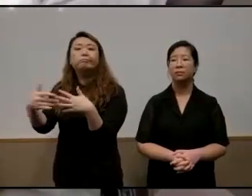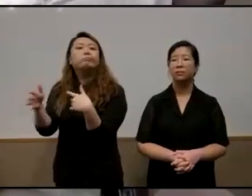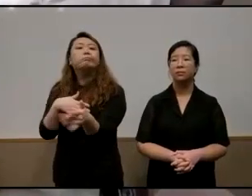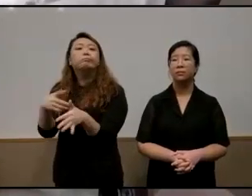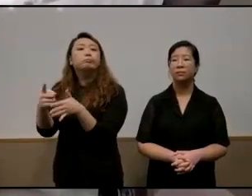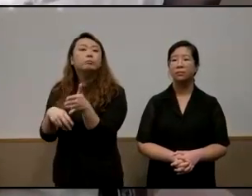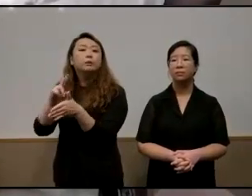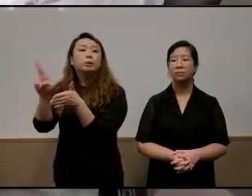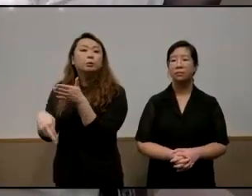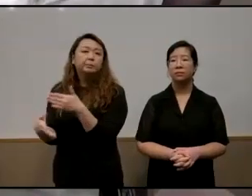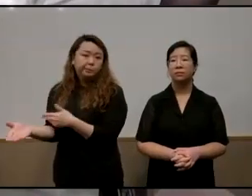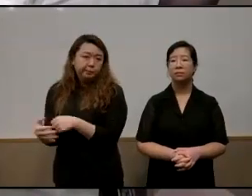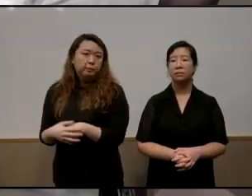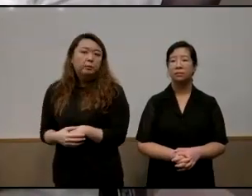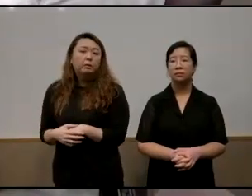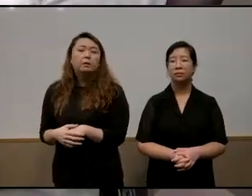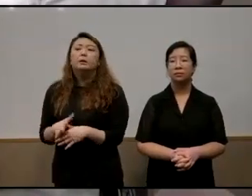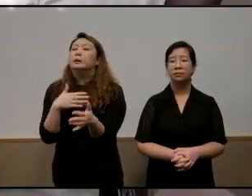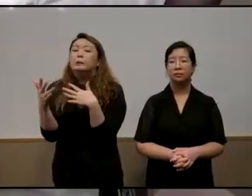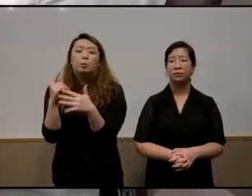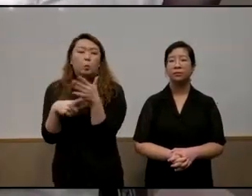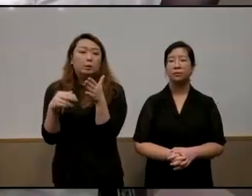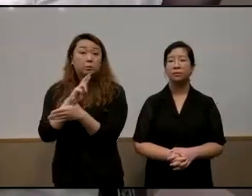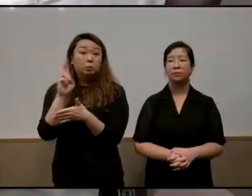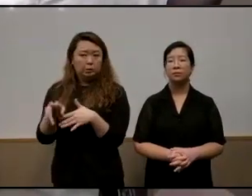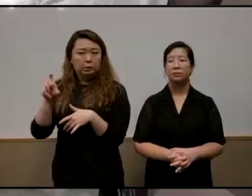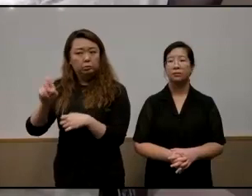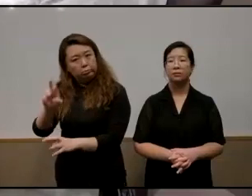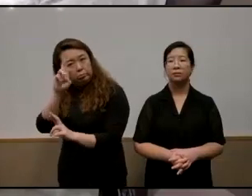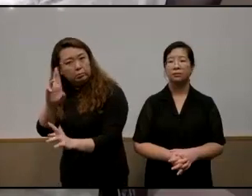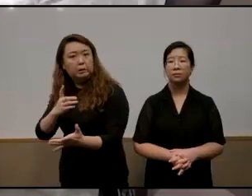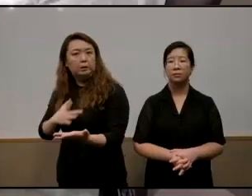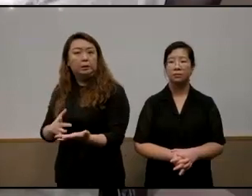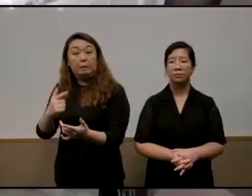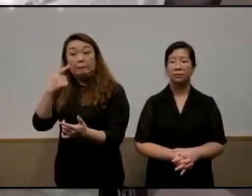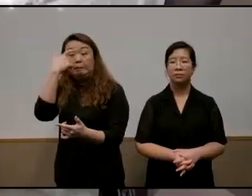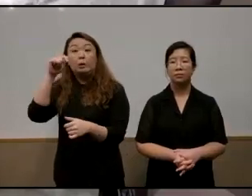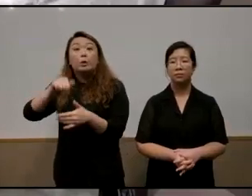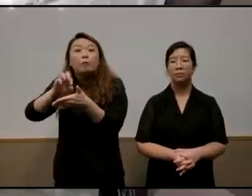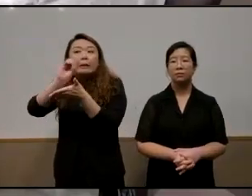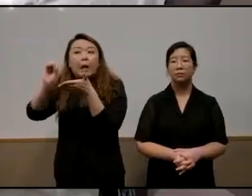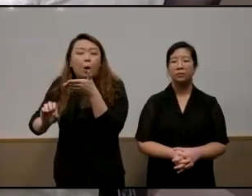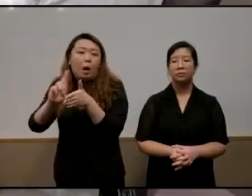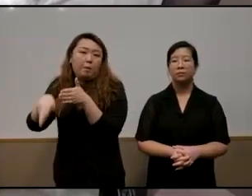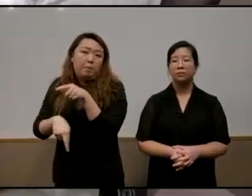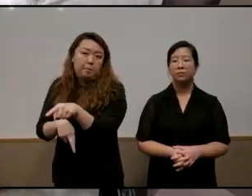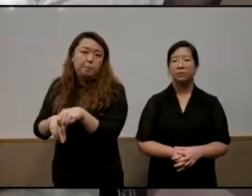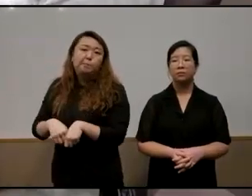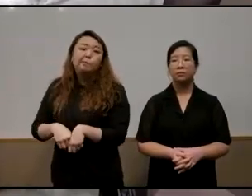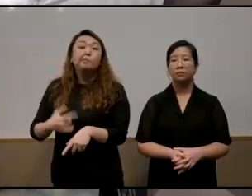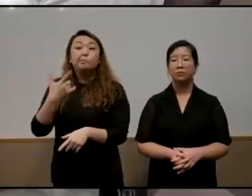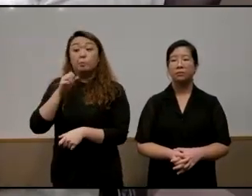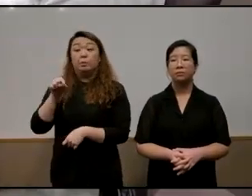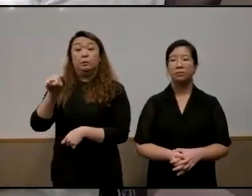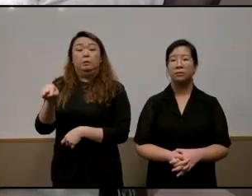in spite of the outcome because of the outcome you know in that regard i